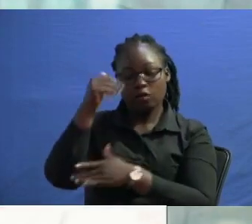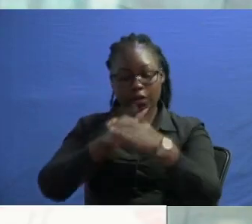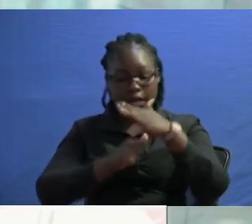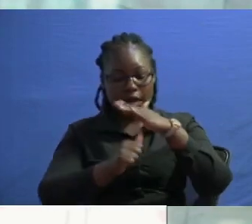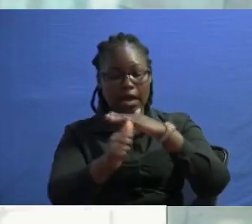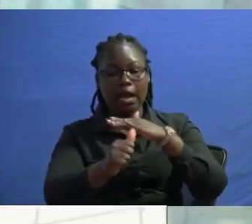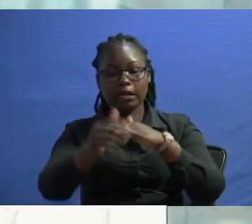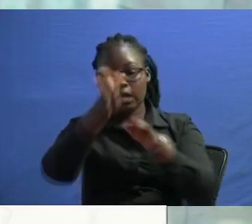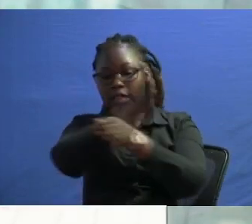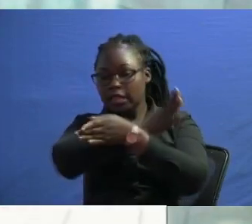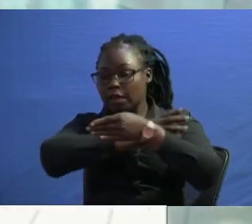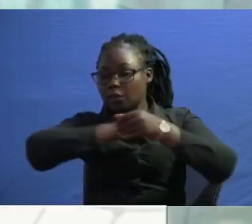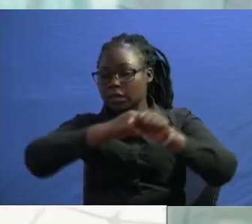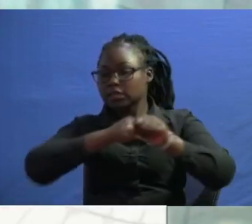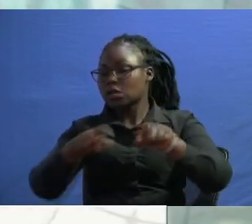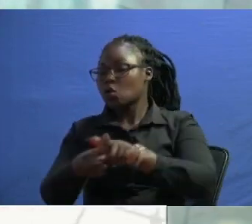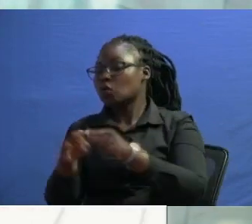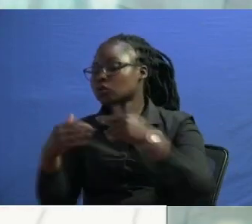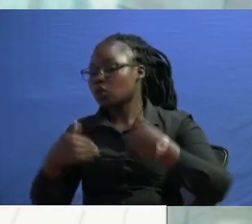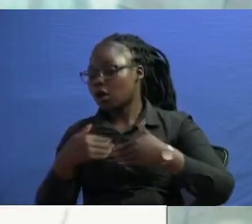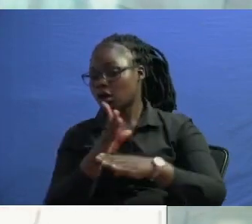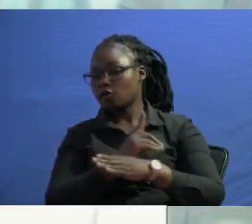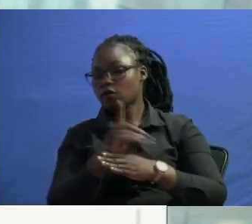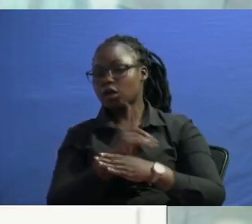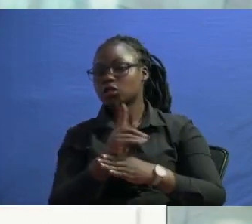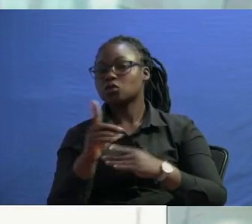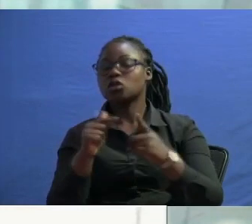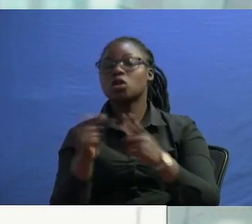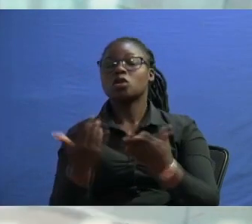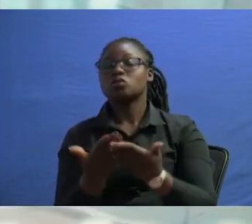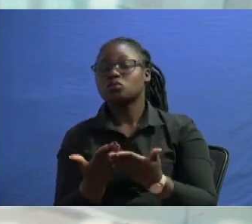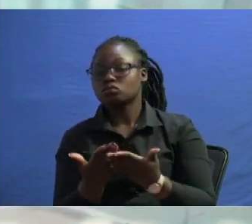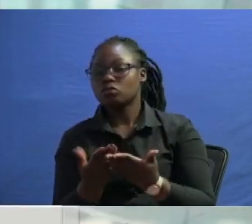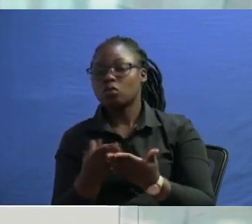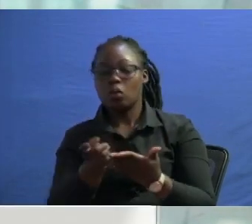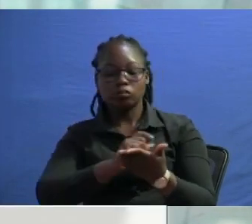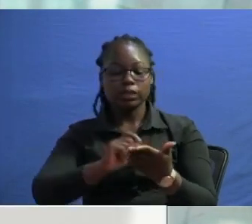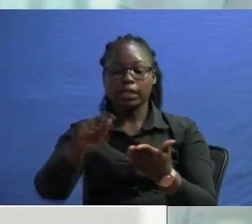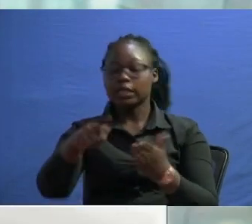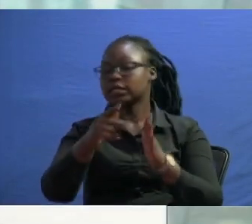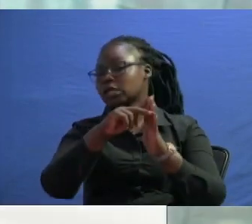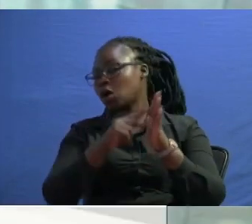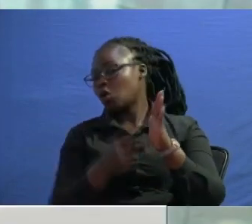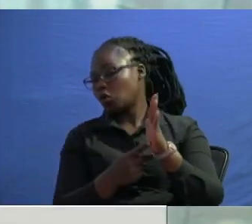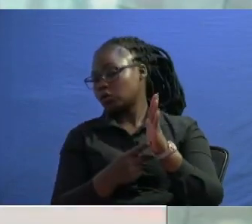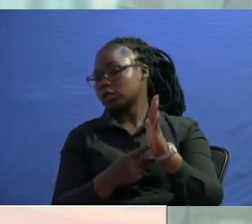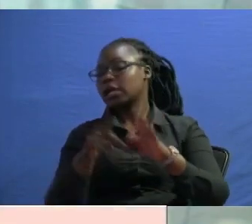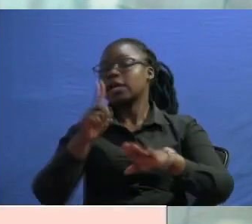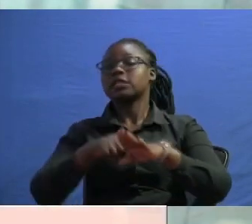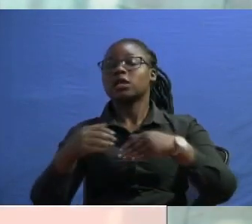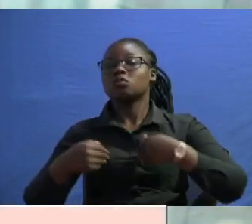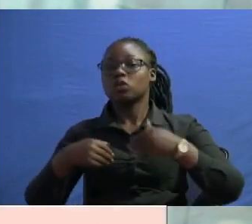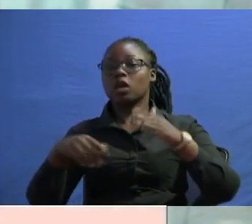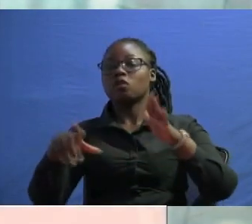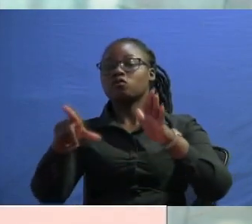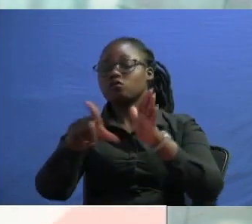the presidency also has got a duty to generate such uh contracts and when we have our legal